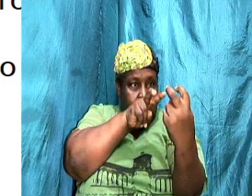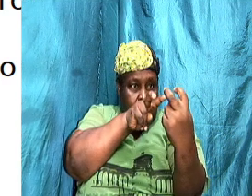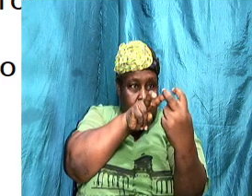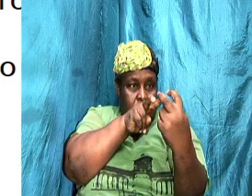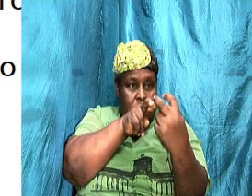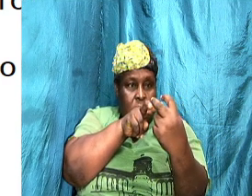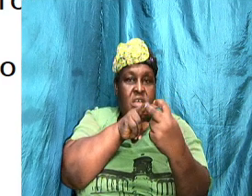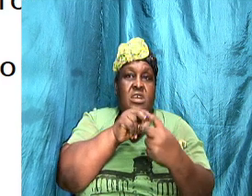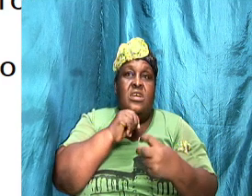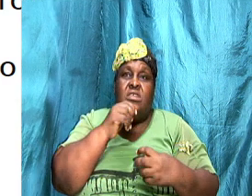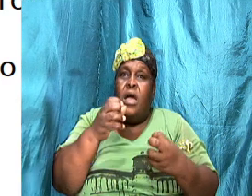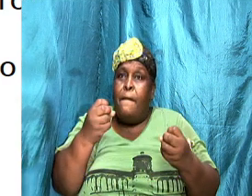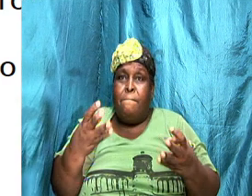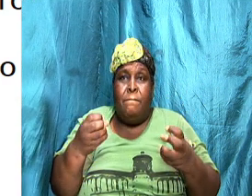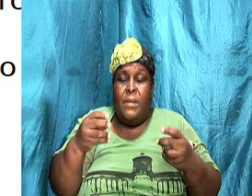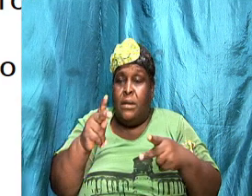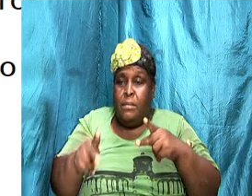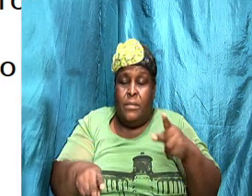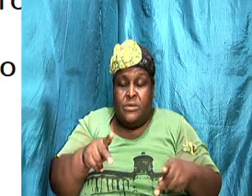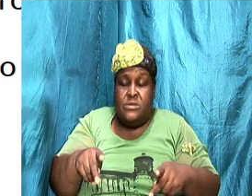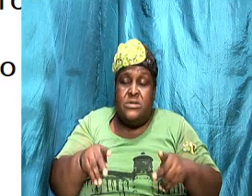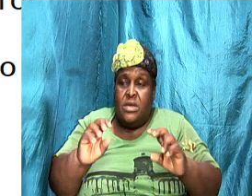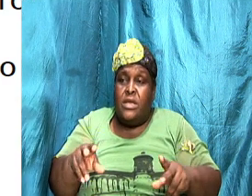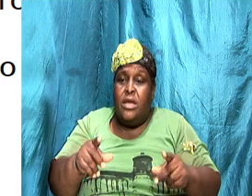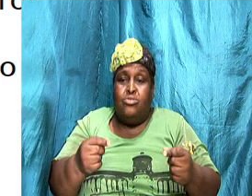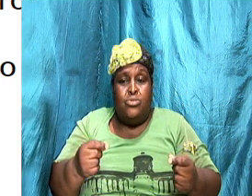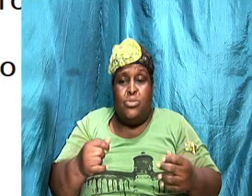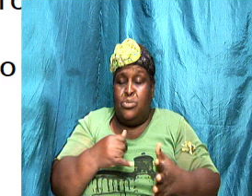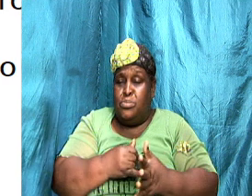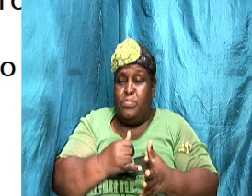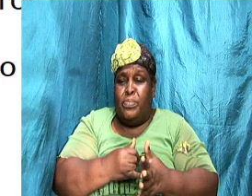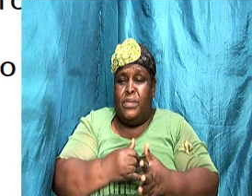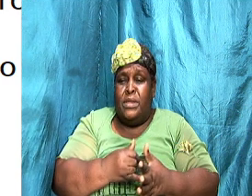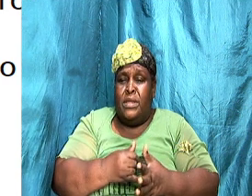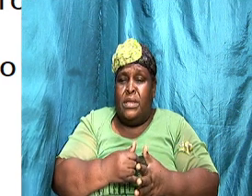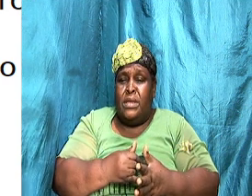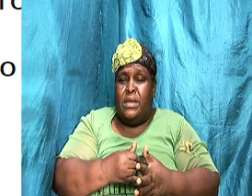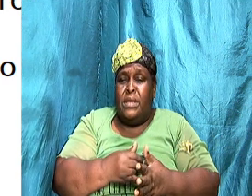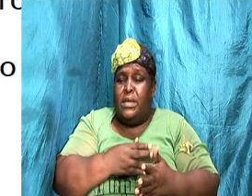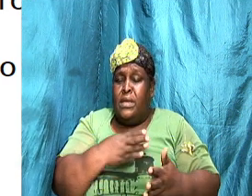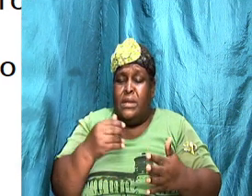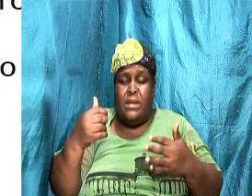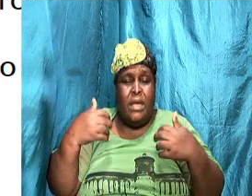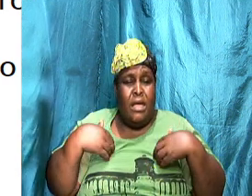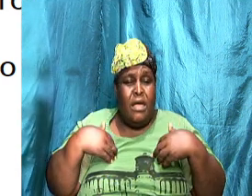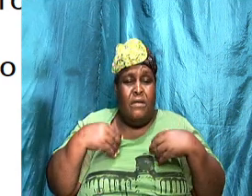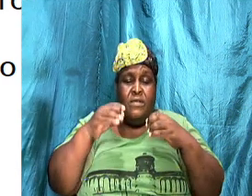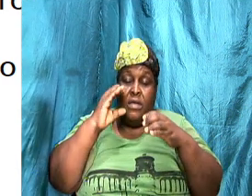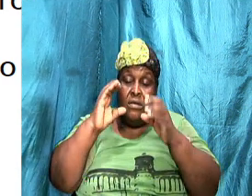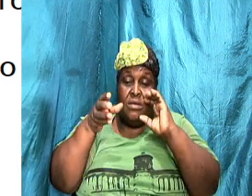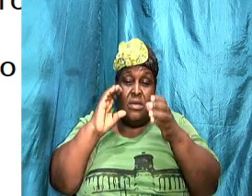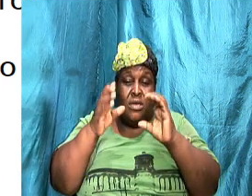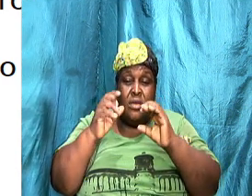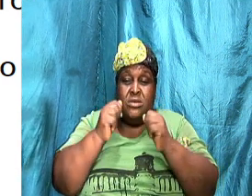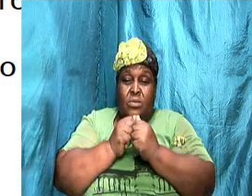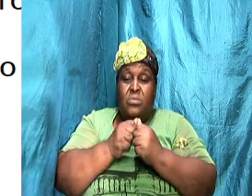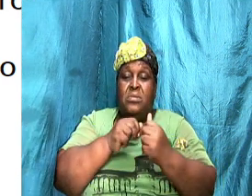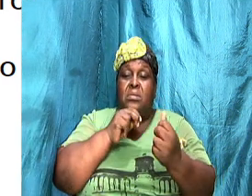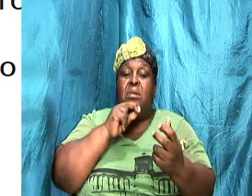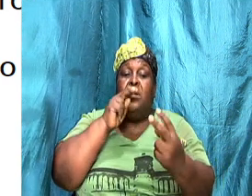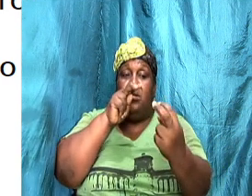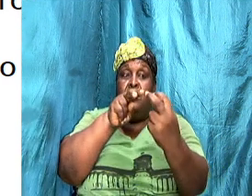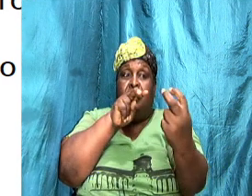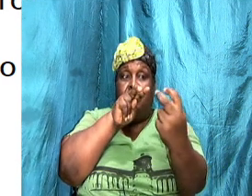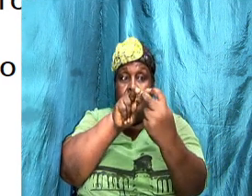Not many persons can do that and can have a conversation looking their partner in the eye. You know, but it's